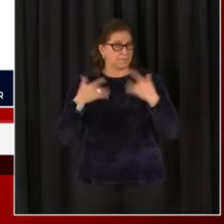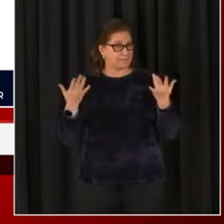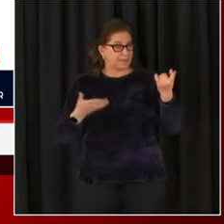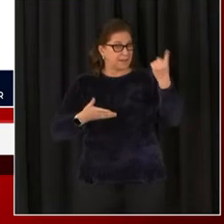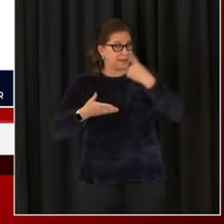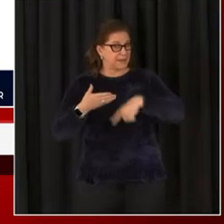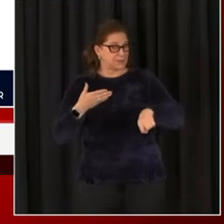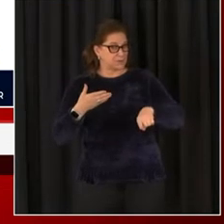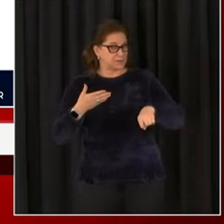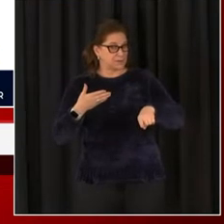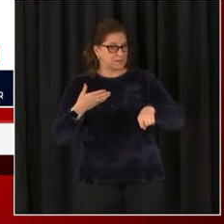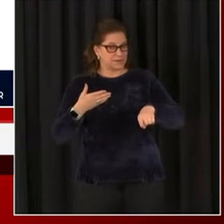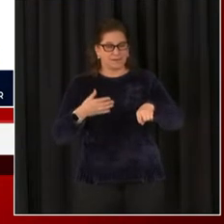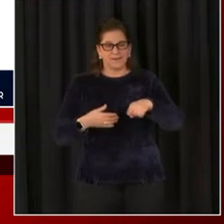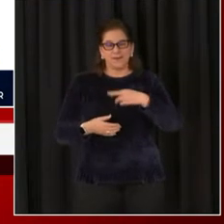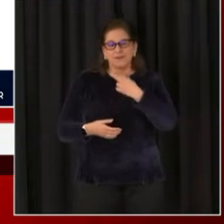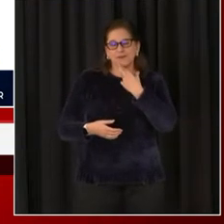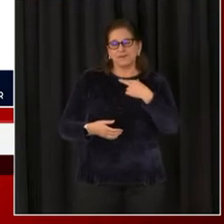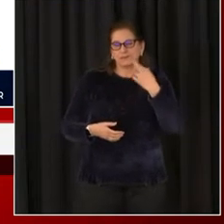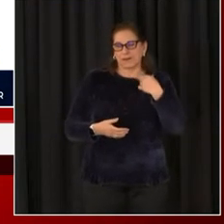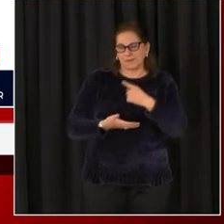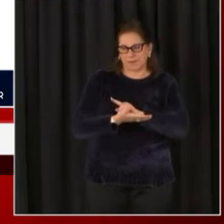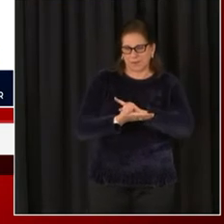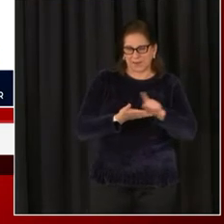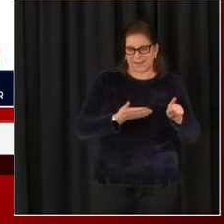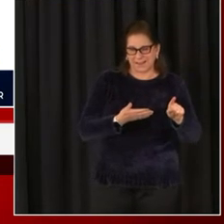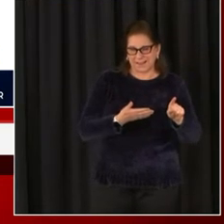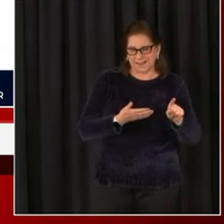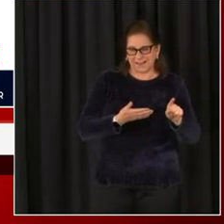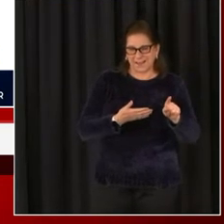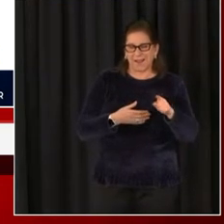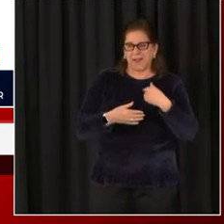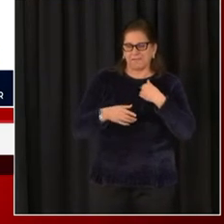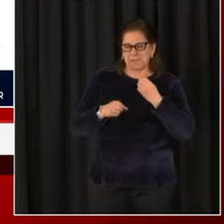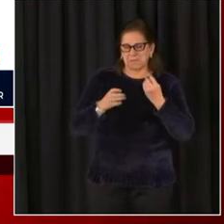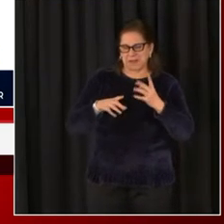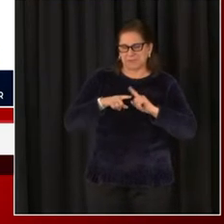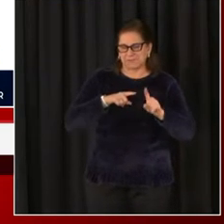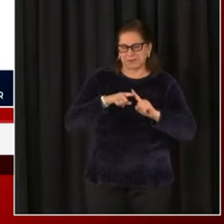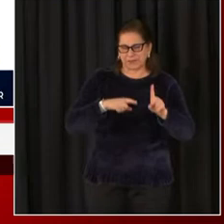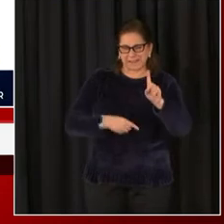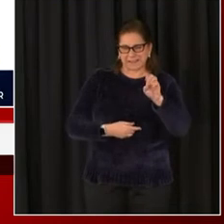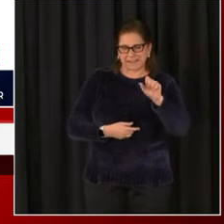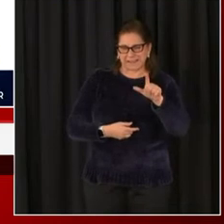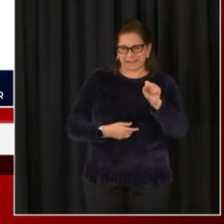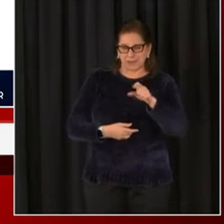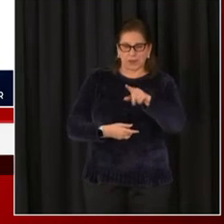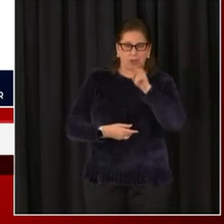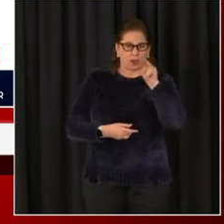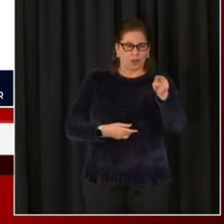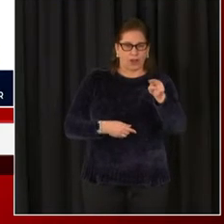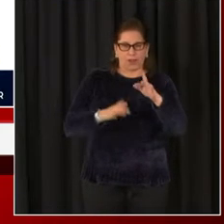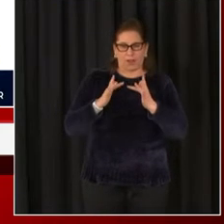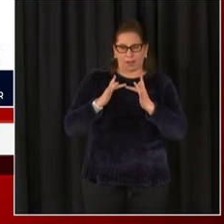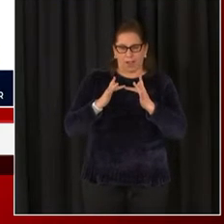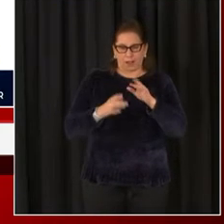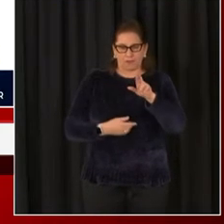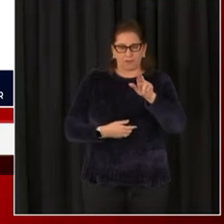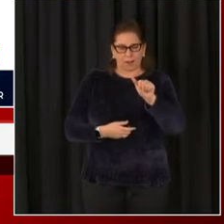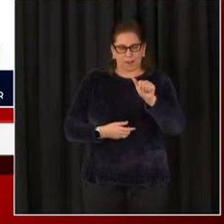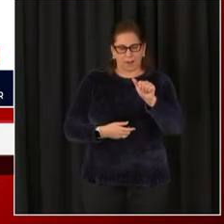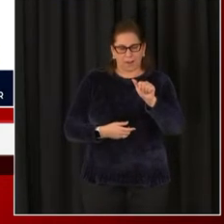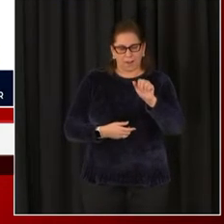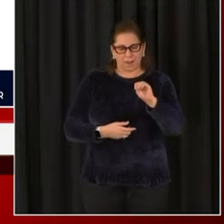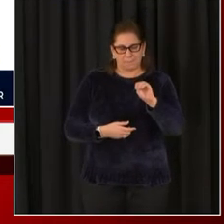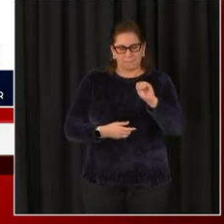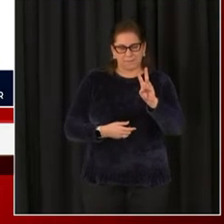including takeout deals, and you can learn more by going to ramw.org.